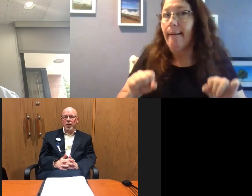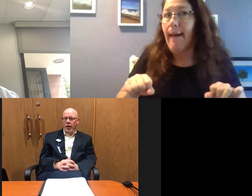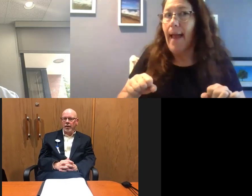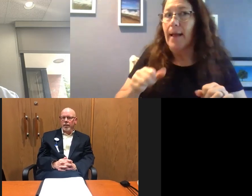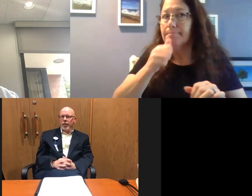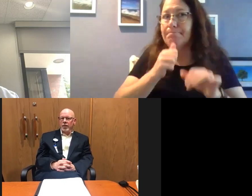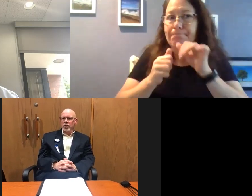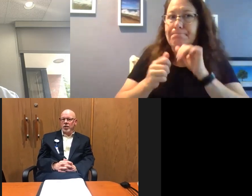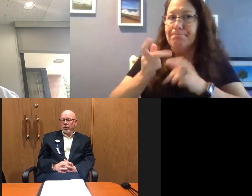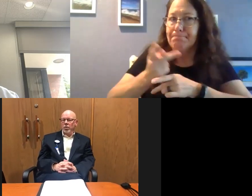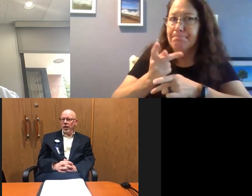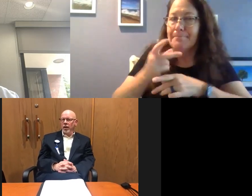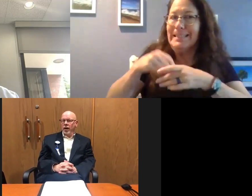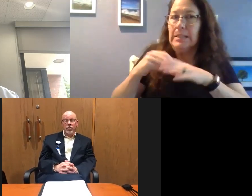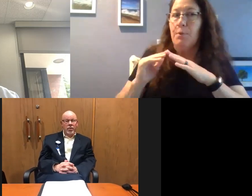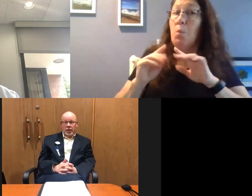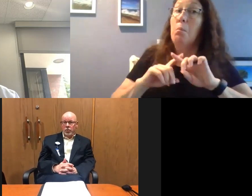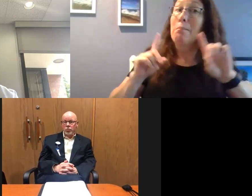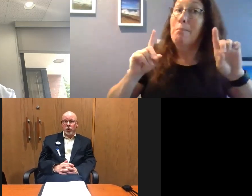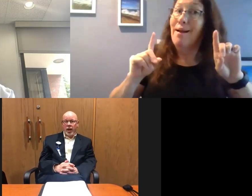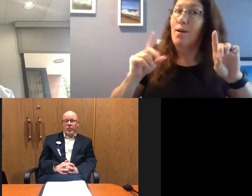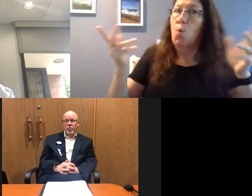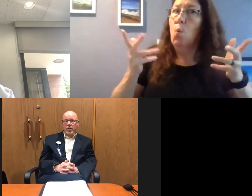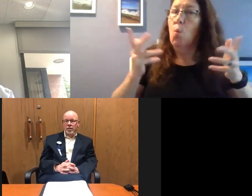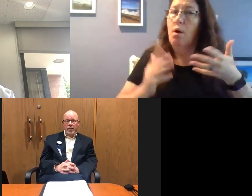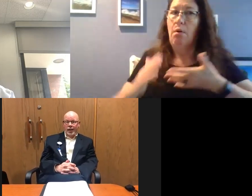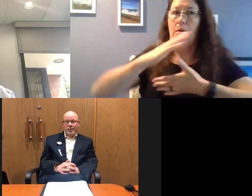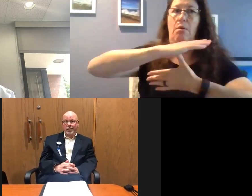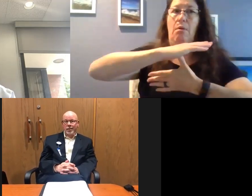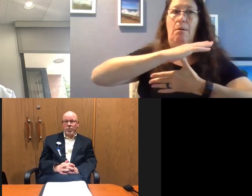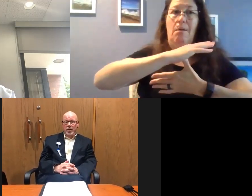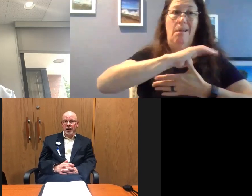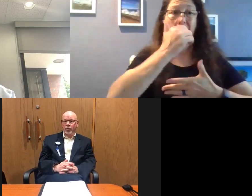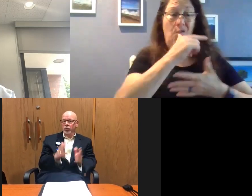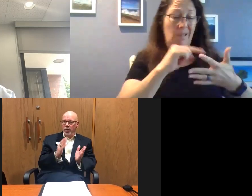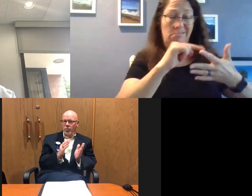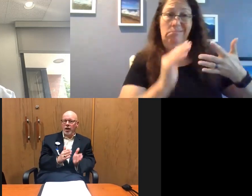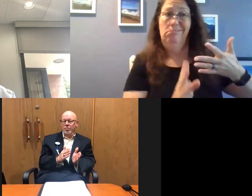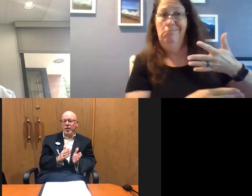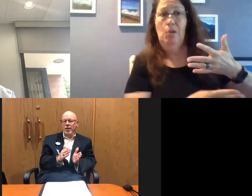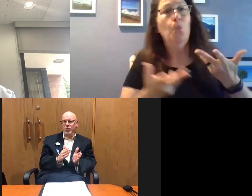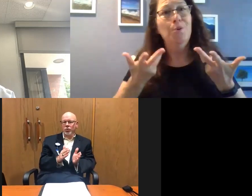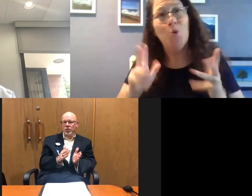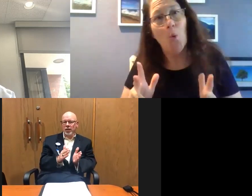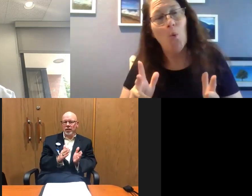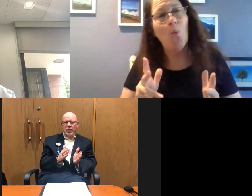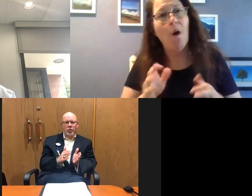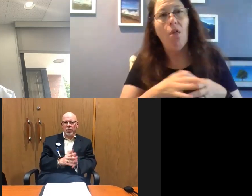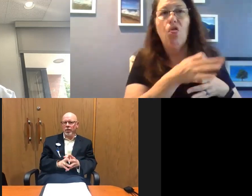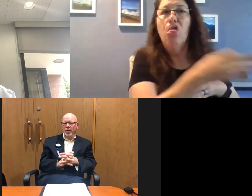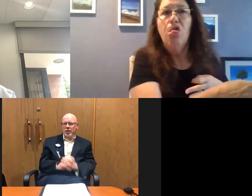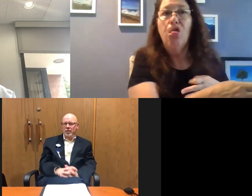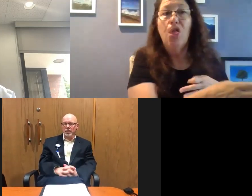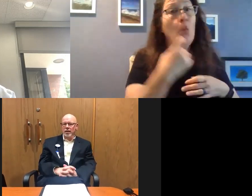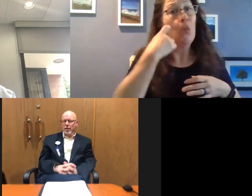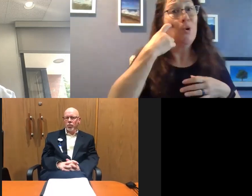community. It's just, it would mean other things would have to be delayed and suppressed again, which we don't want because we're seeing the acuity